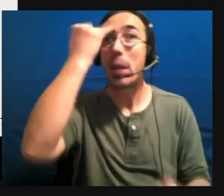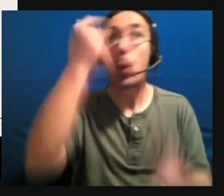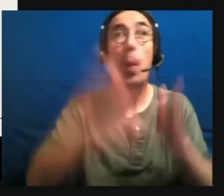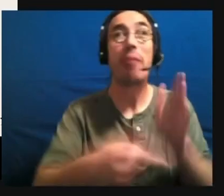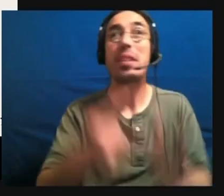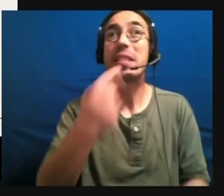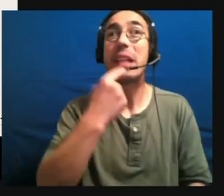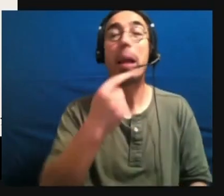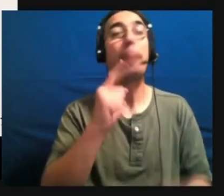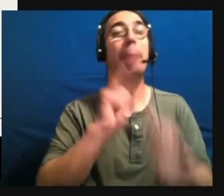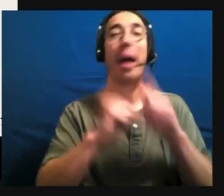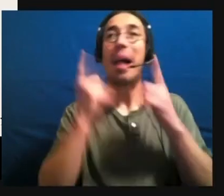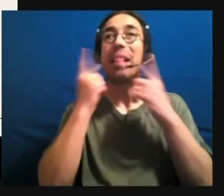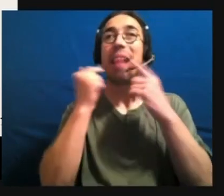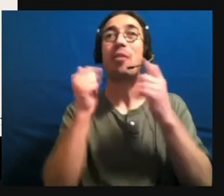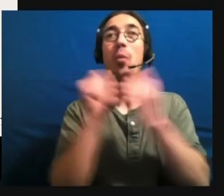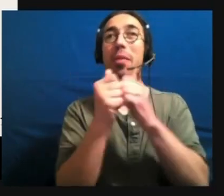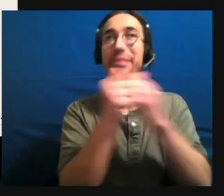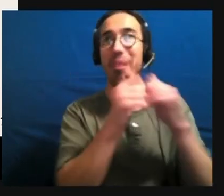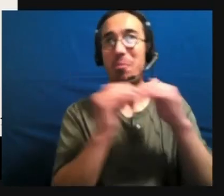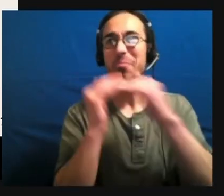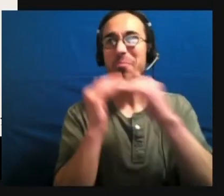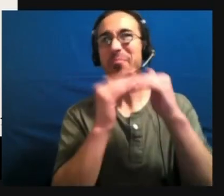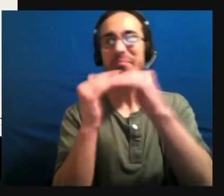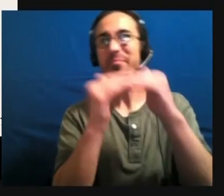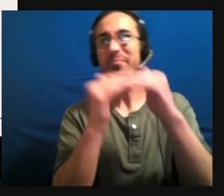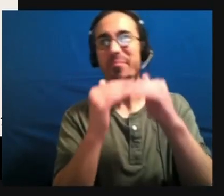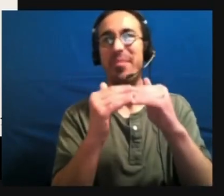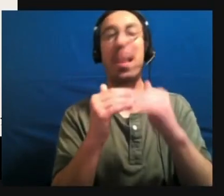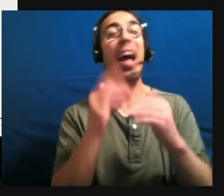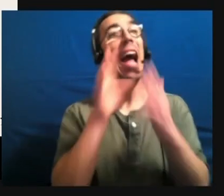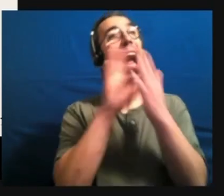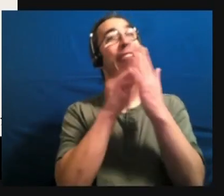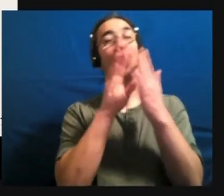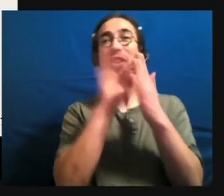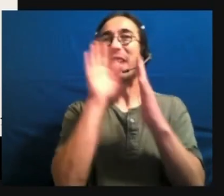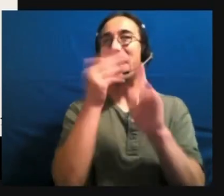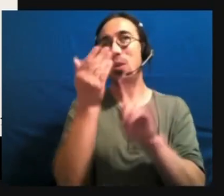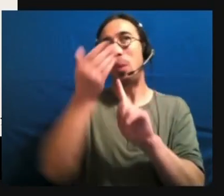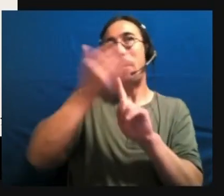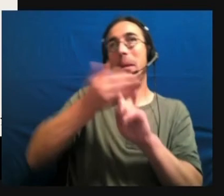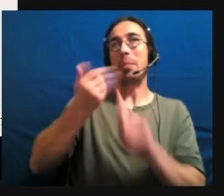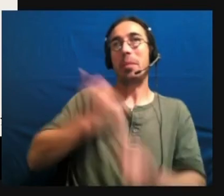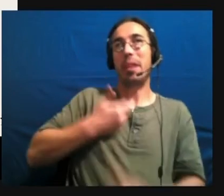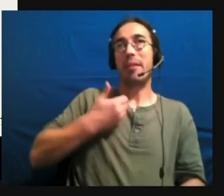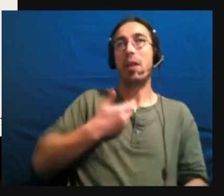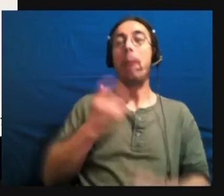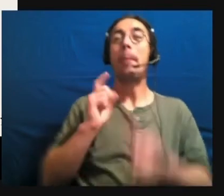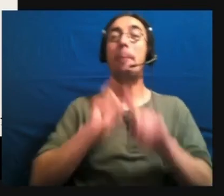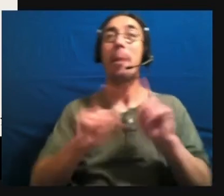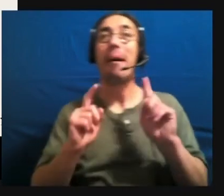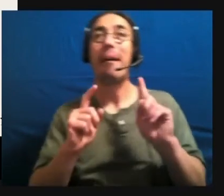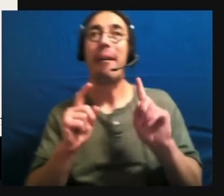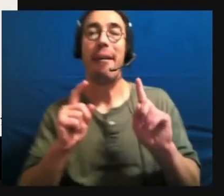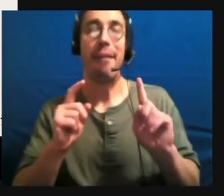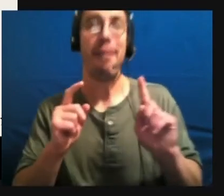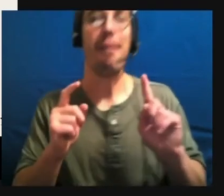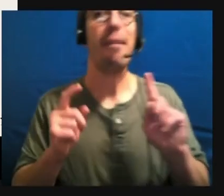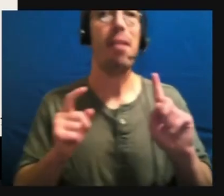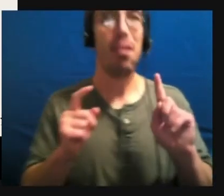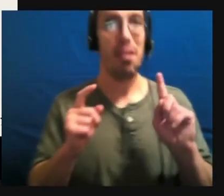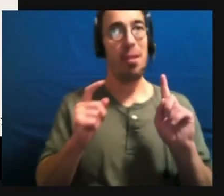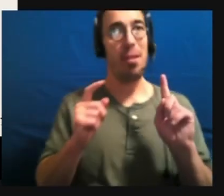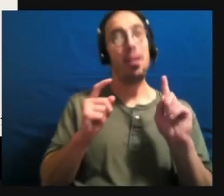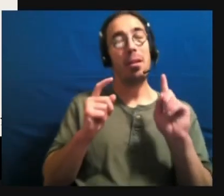along with them. I've learned to do that as a masking technique, uh, in order to sort of